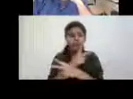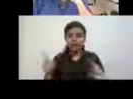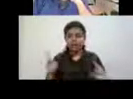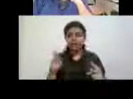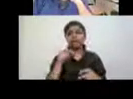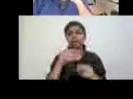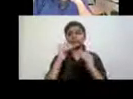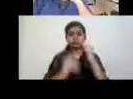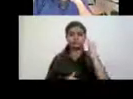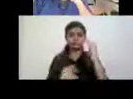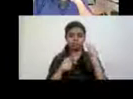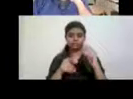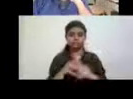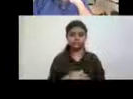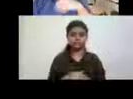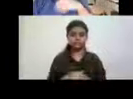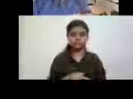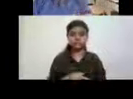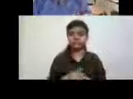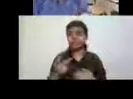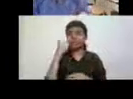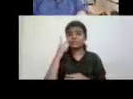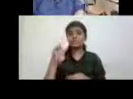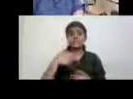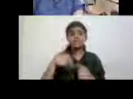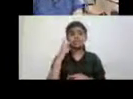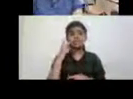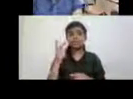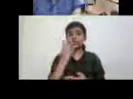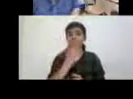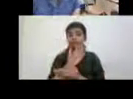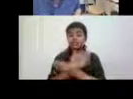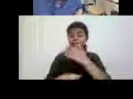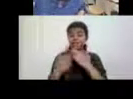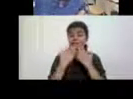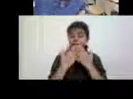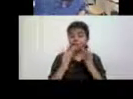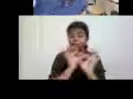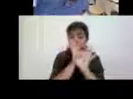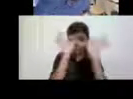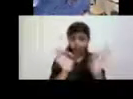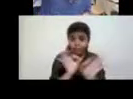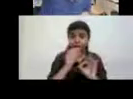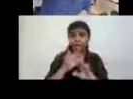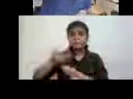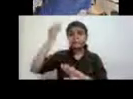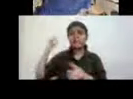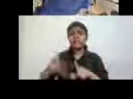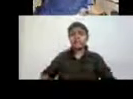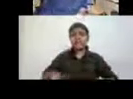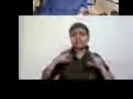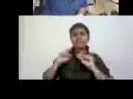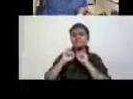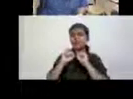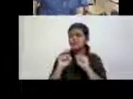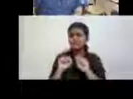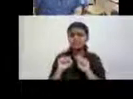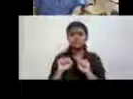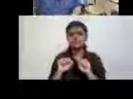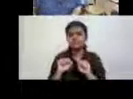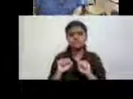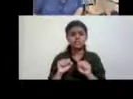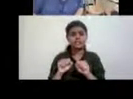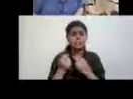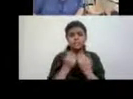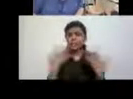can see from, you know, what would life be like without disability studies that this was what it was. There, you know, there was